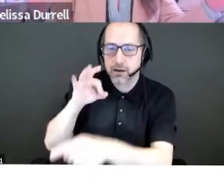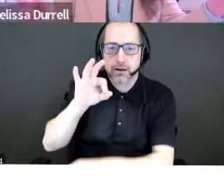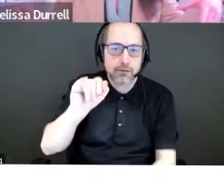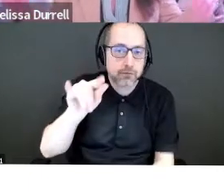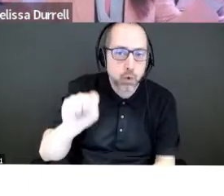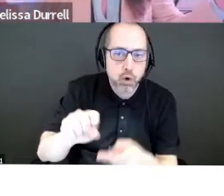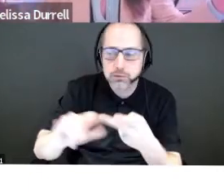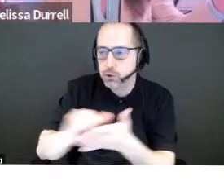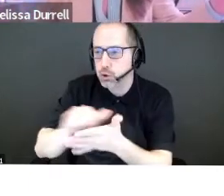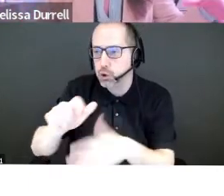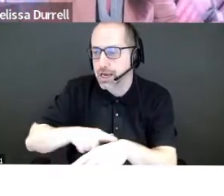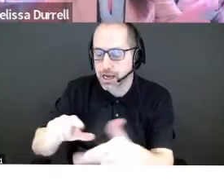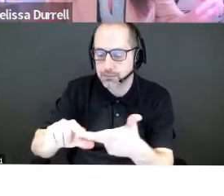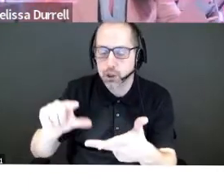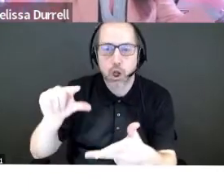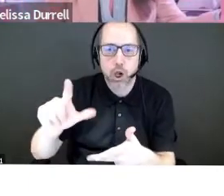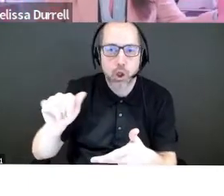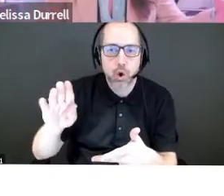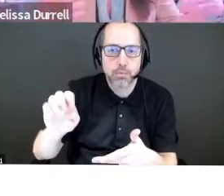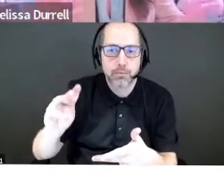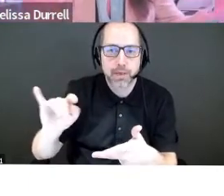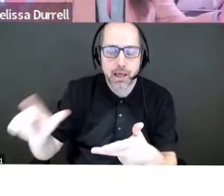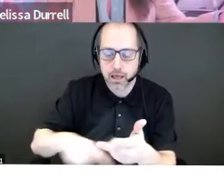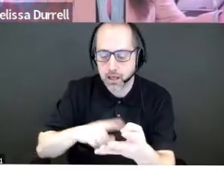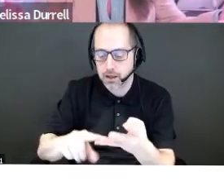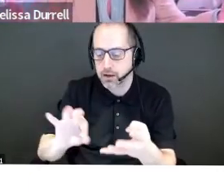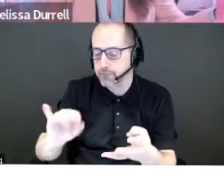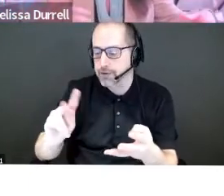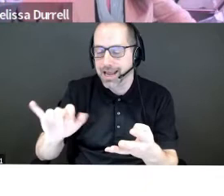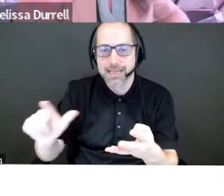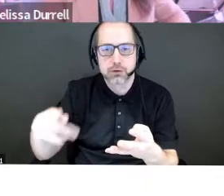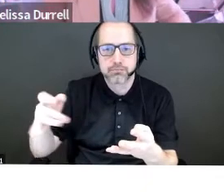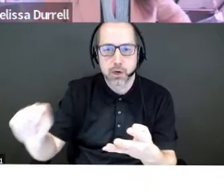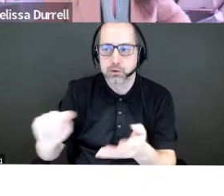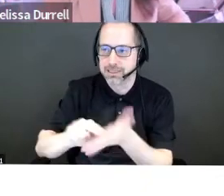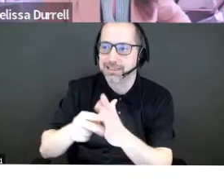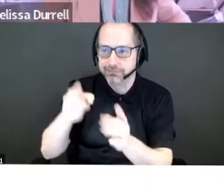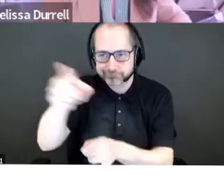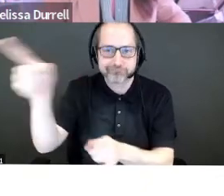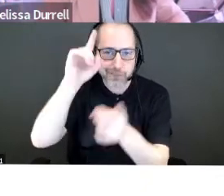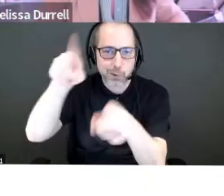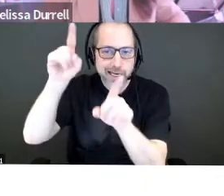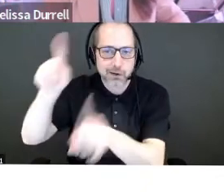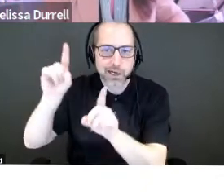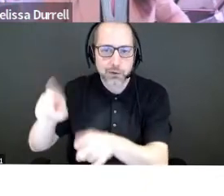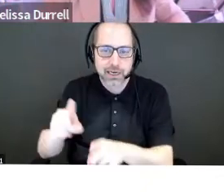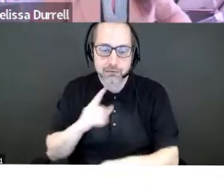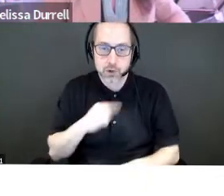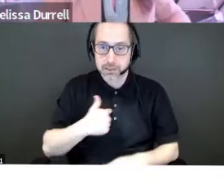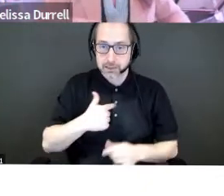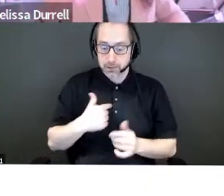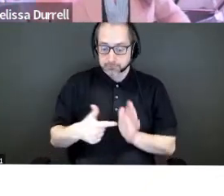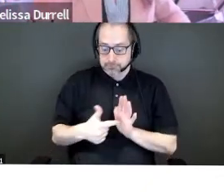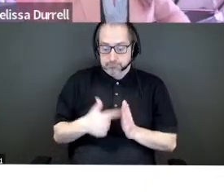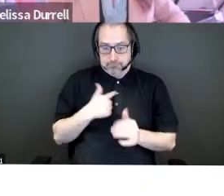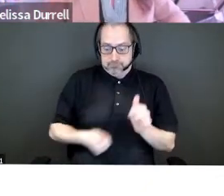Times, Globe and Mail, Financial Post, and it's a third party validating what you want to say, you never want to be standing up here as a CEO, and